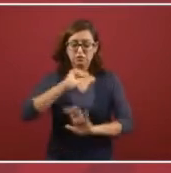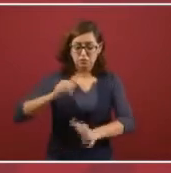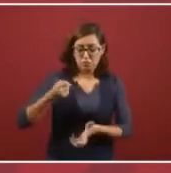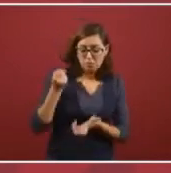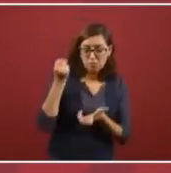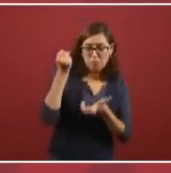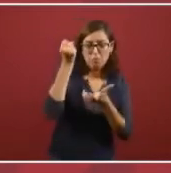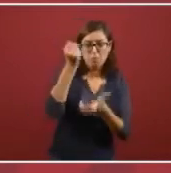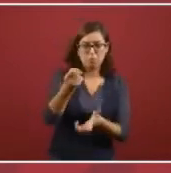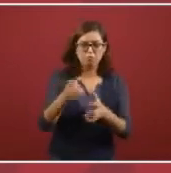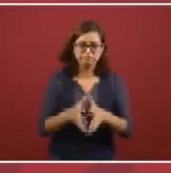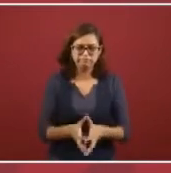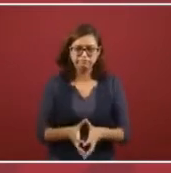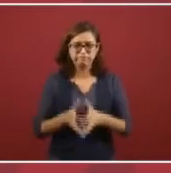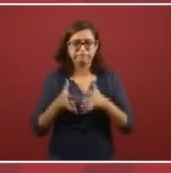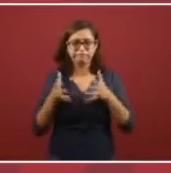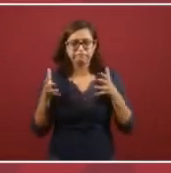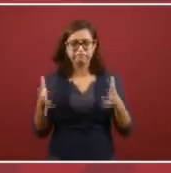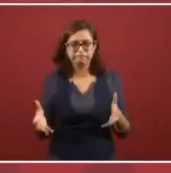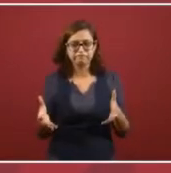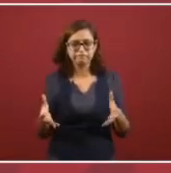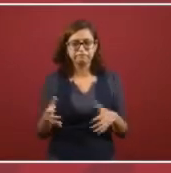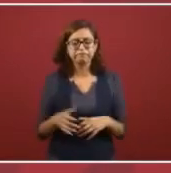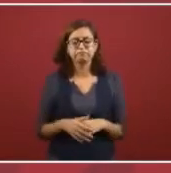of health.